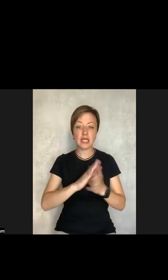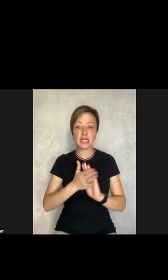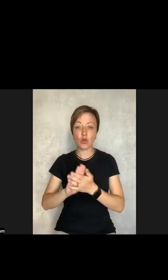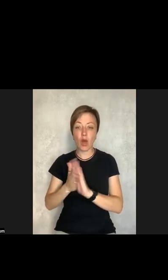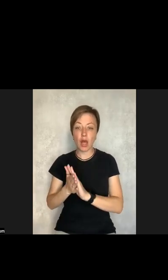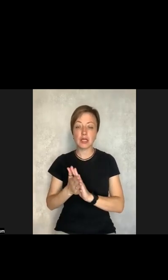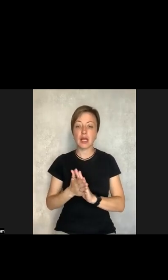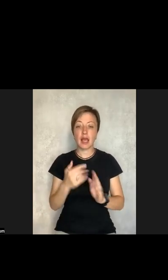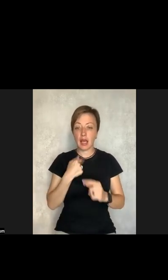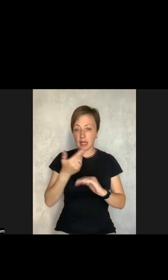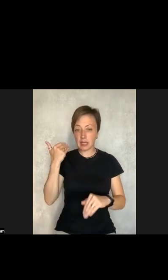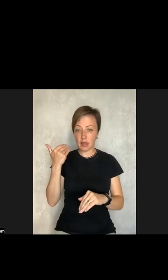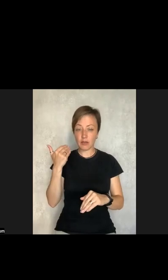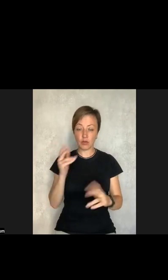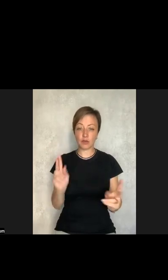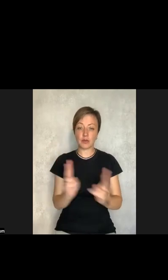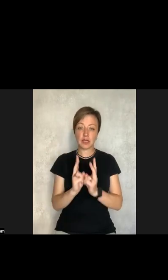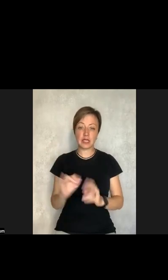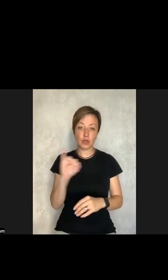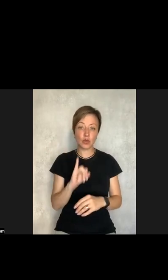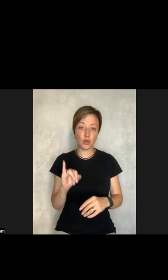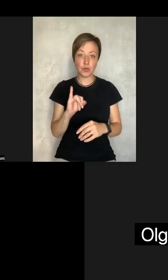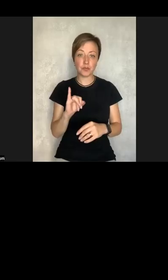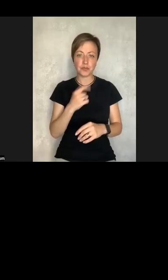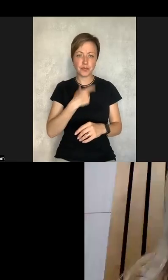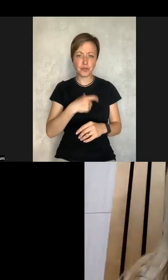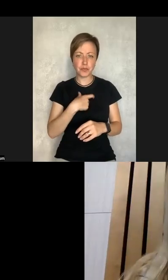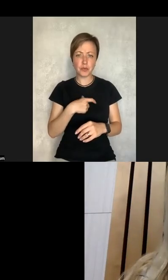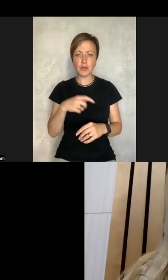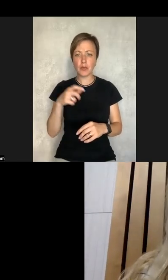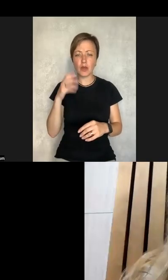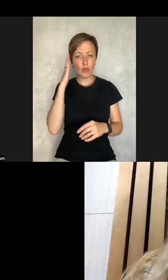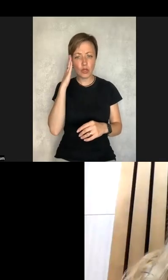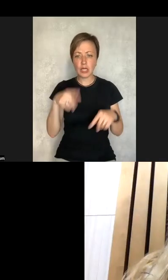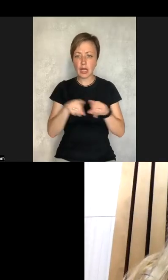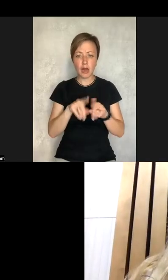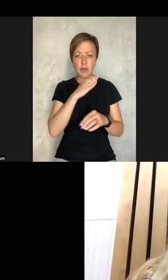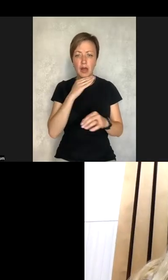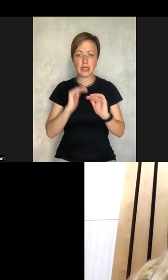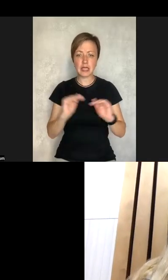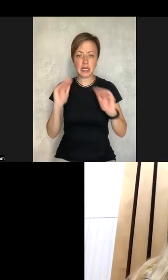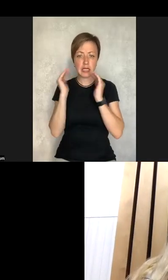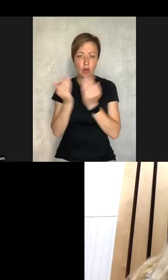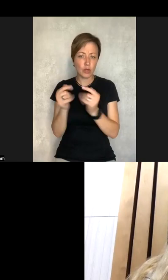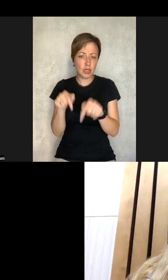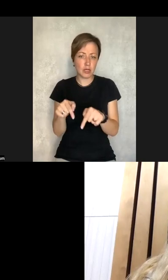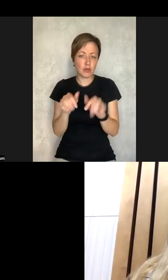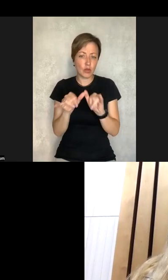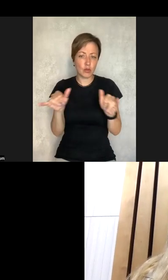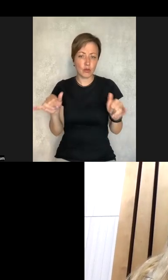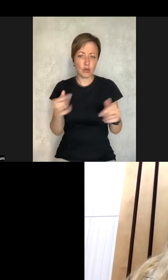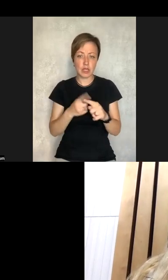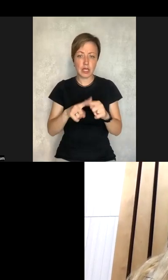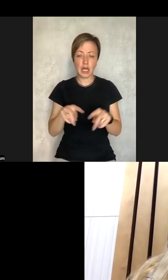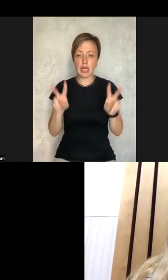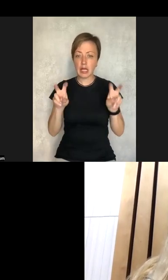children. And today, I know about many situations. I recently faced this story, this thought, there are so many children with